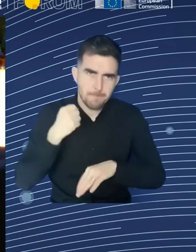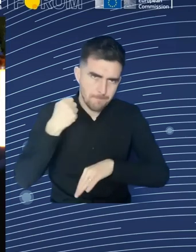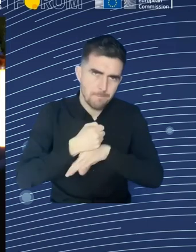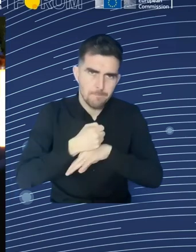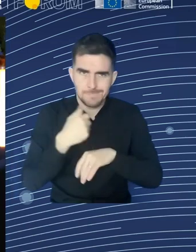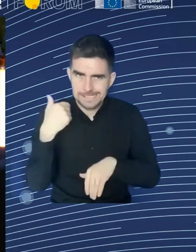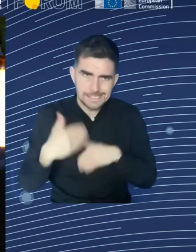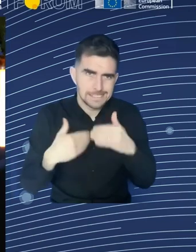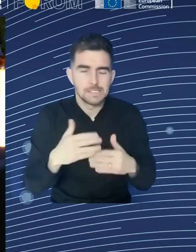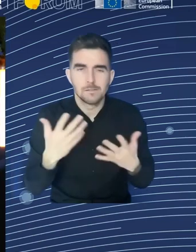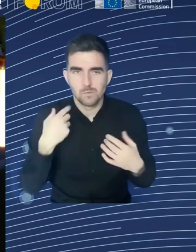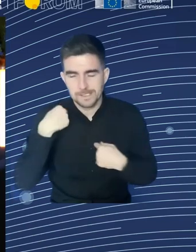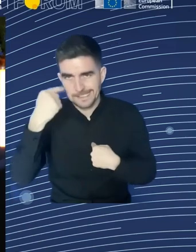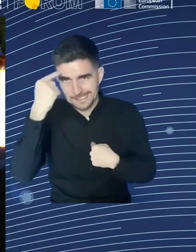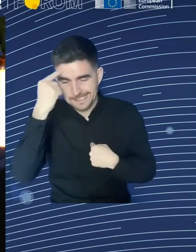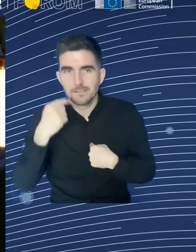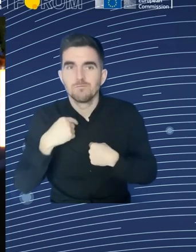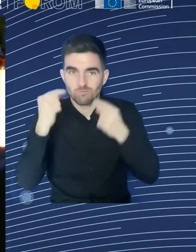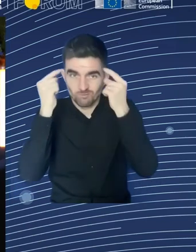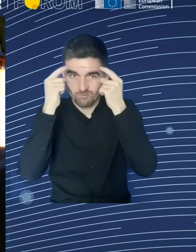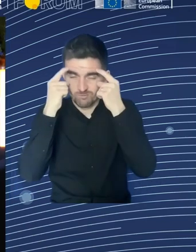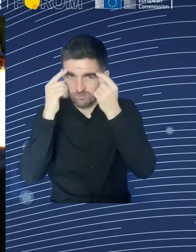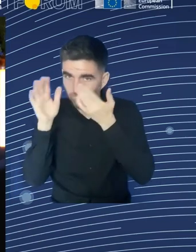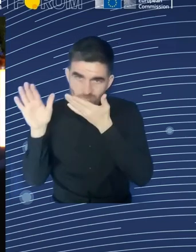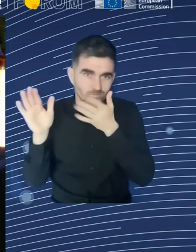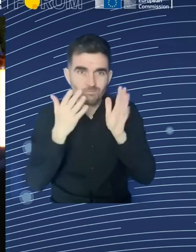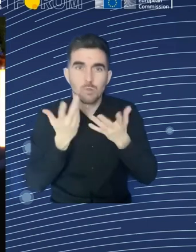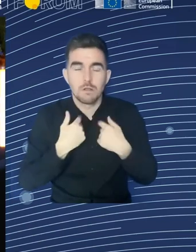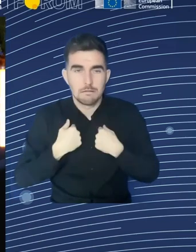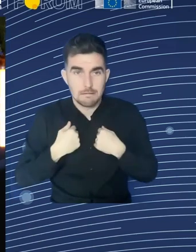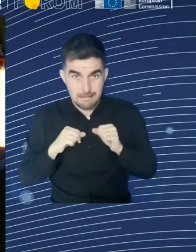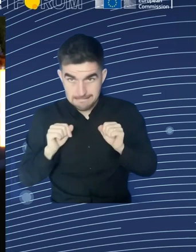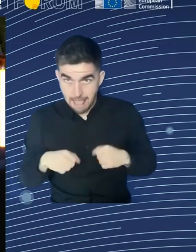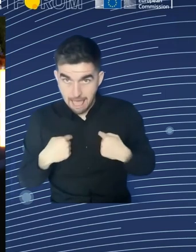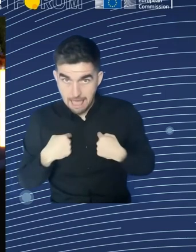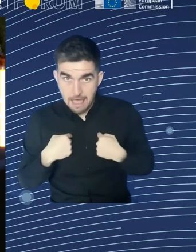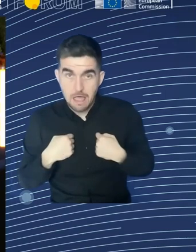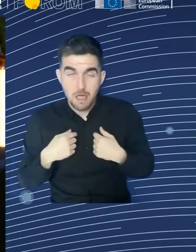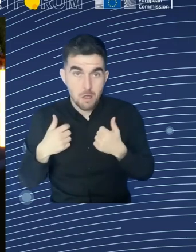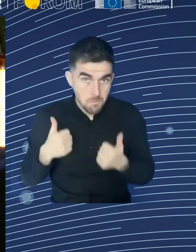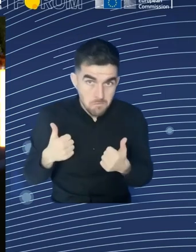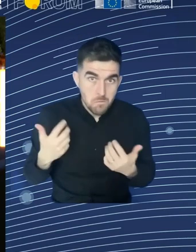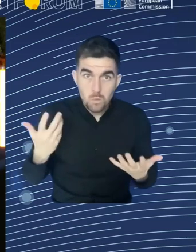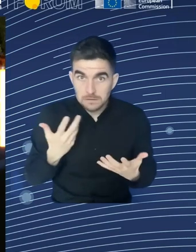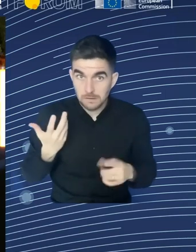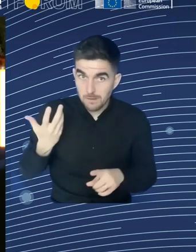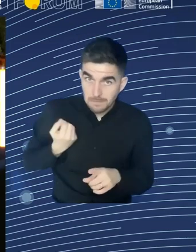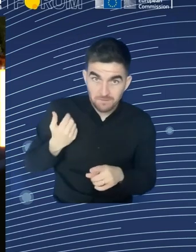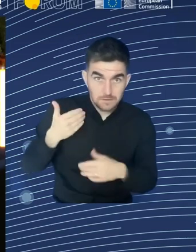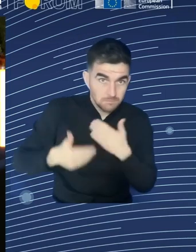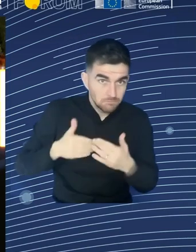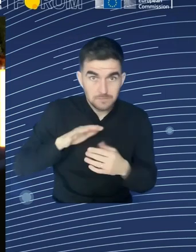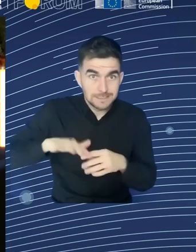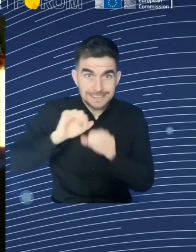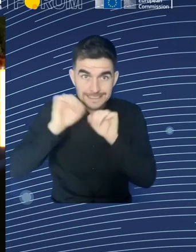multidisciplinary approach, I would say, with shared responsibilities. And some of the characteristics of this policy is